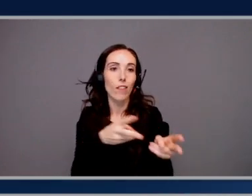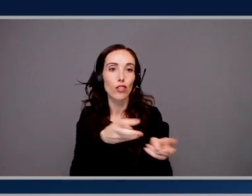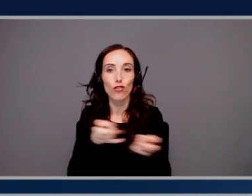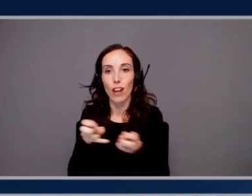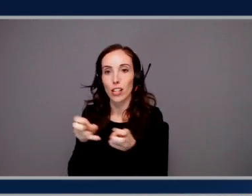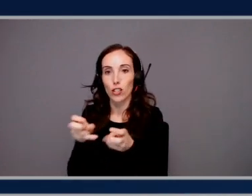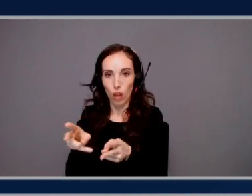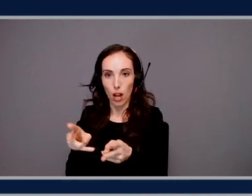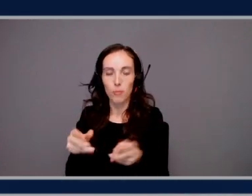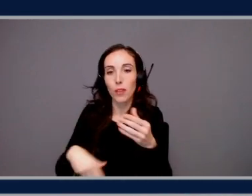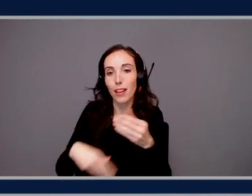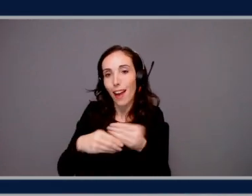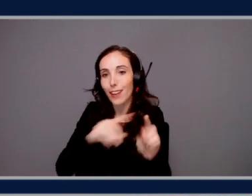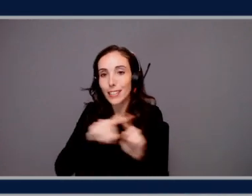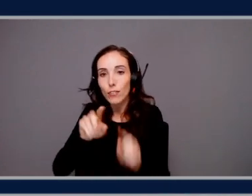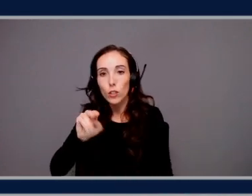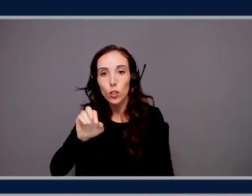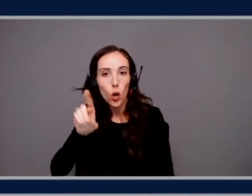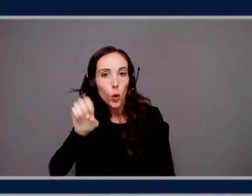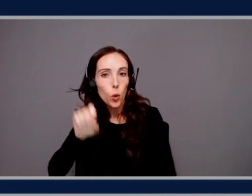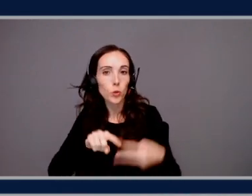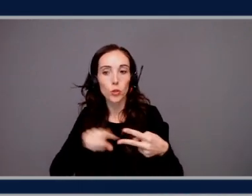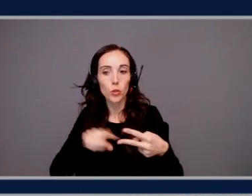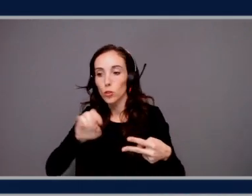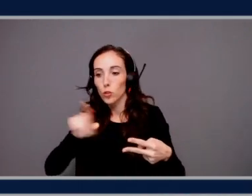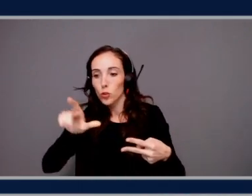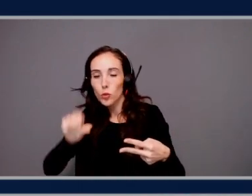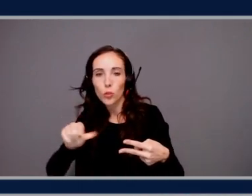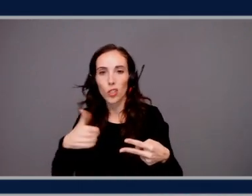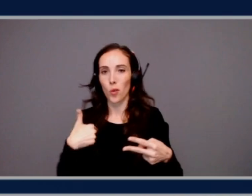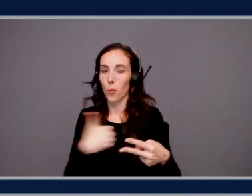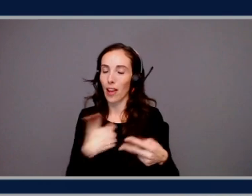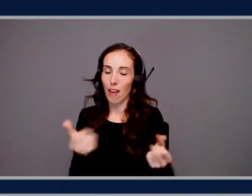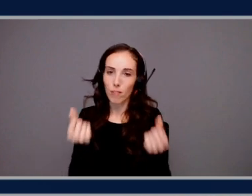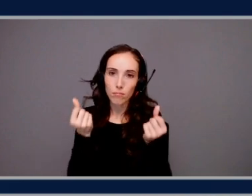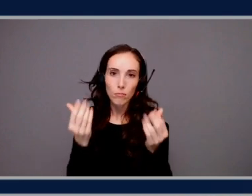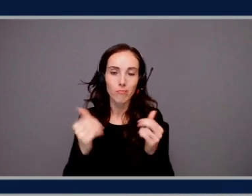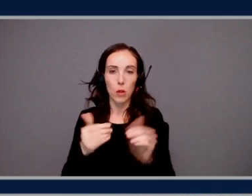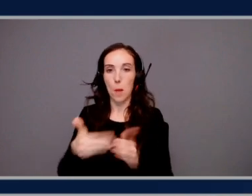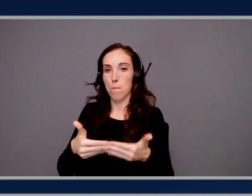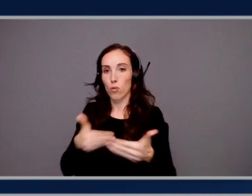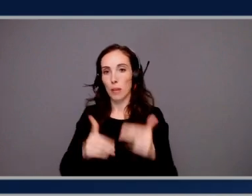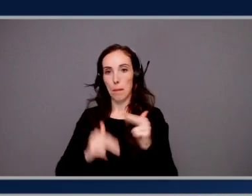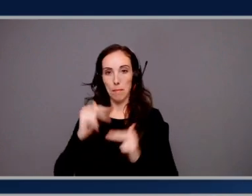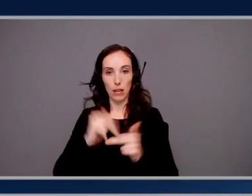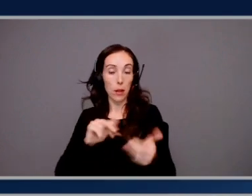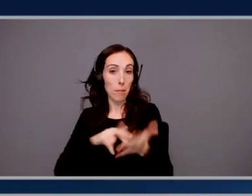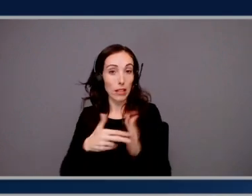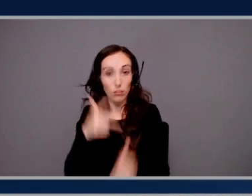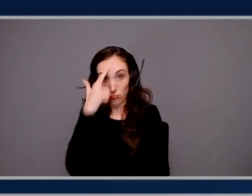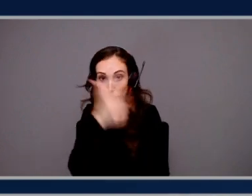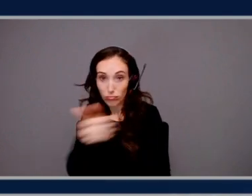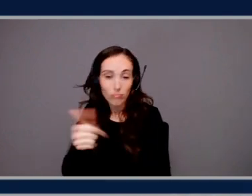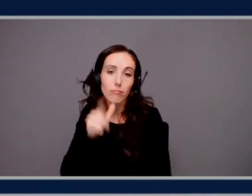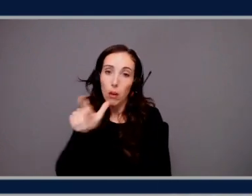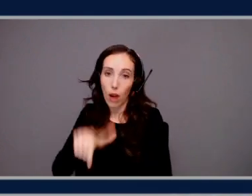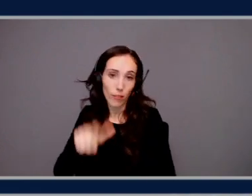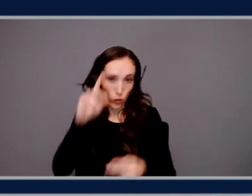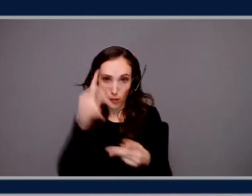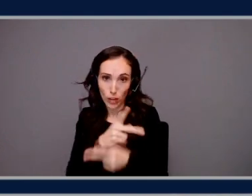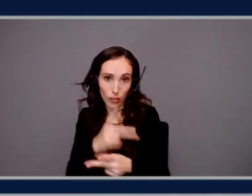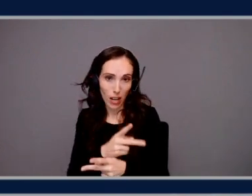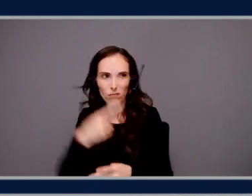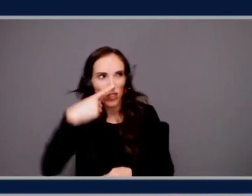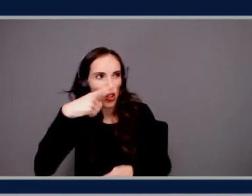different nodes, different agents, different tools. We have dozens of pre-built agents, so you don't have to go figure it out yourself. Cool. Do you think we could zoom in a little bit on that?